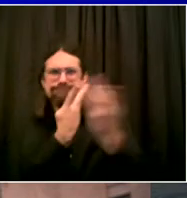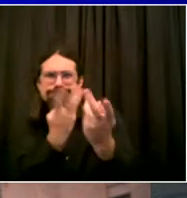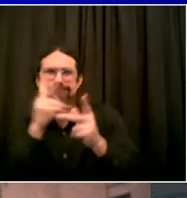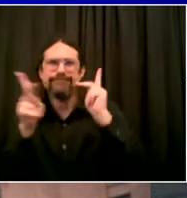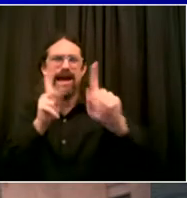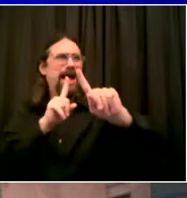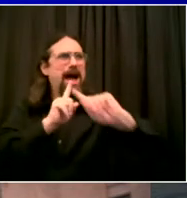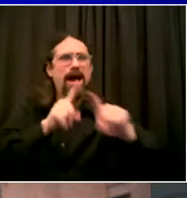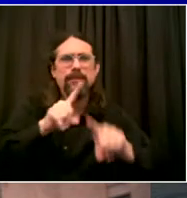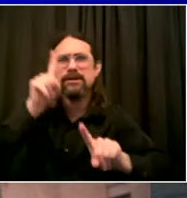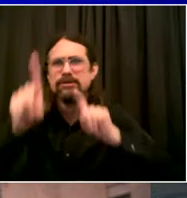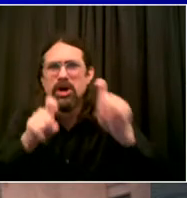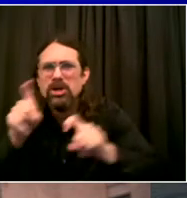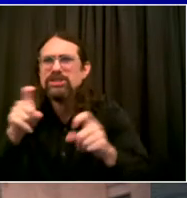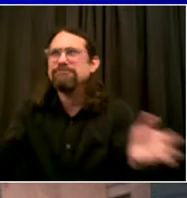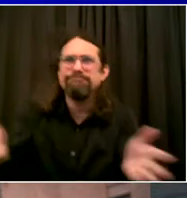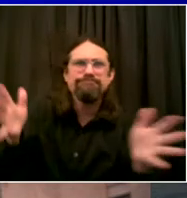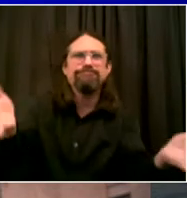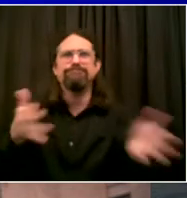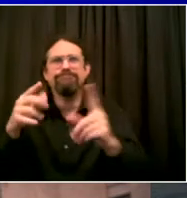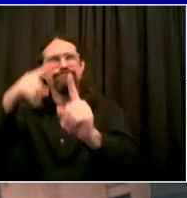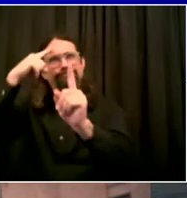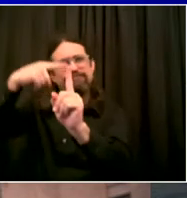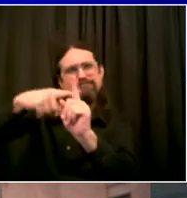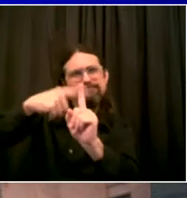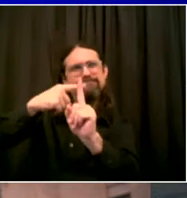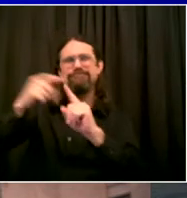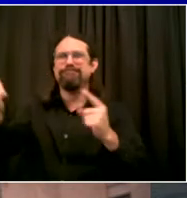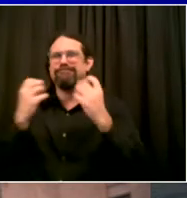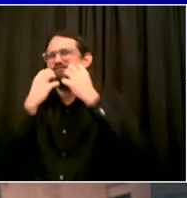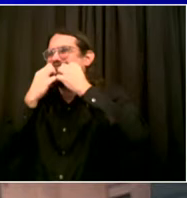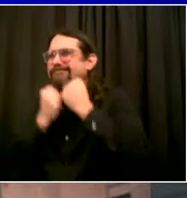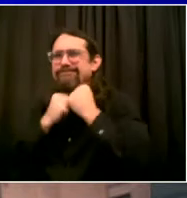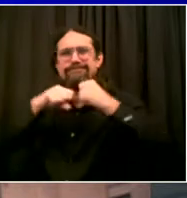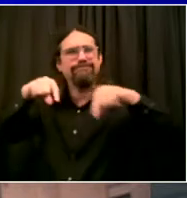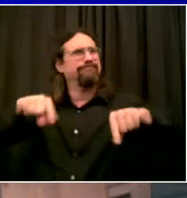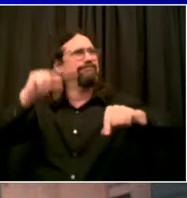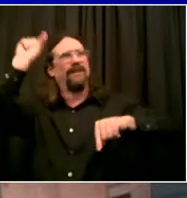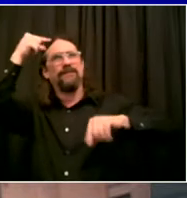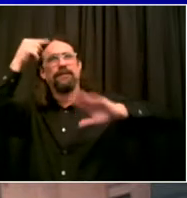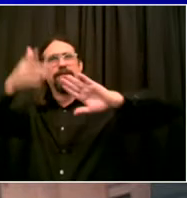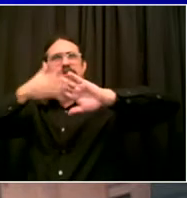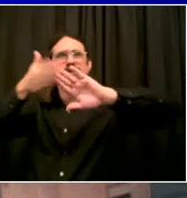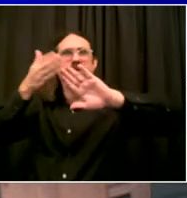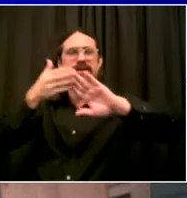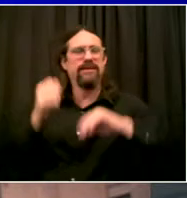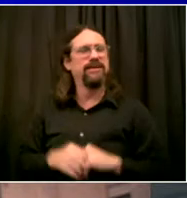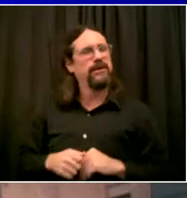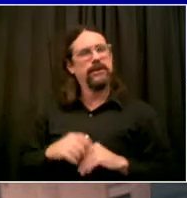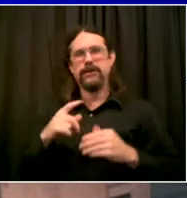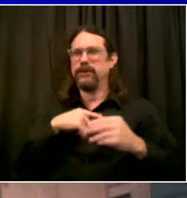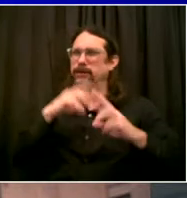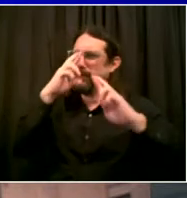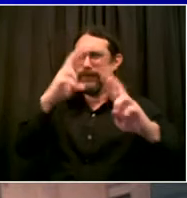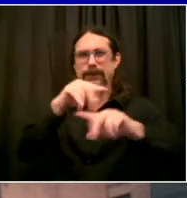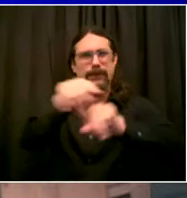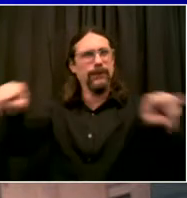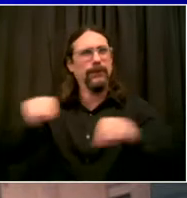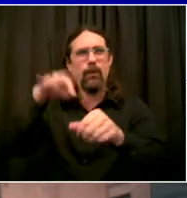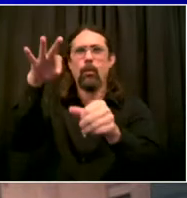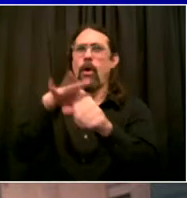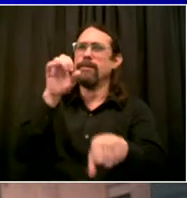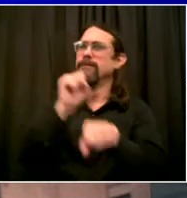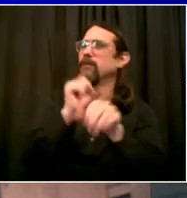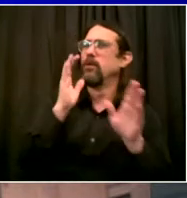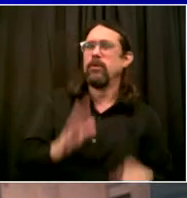board, it's time to do better. And you can act immediately to make sure this weekend is a success story and not